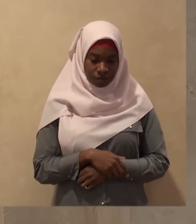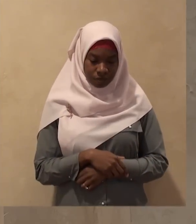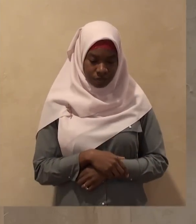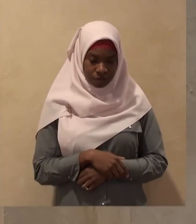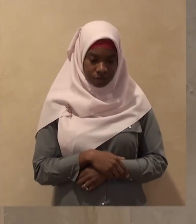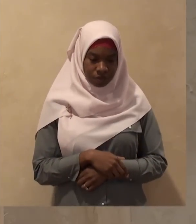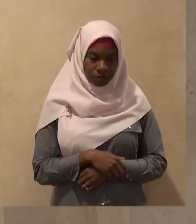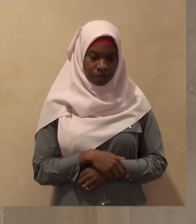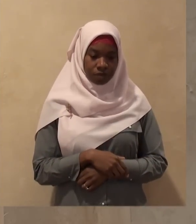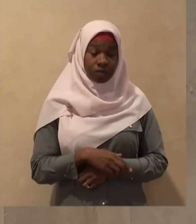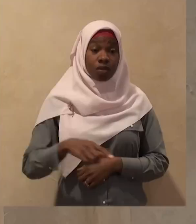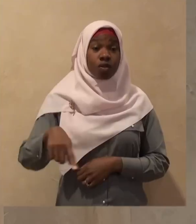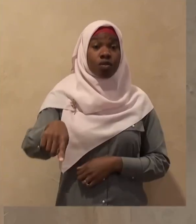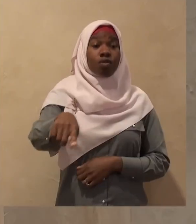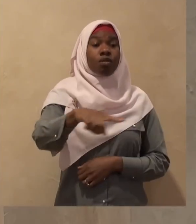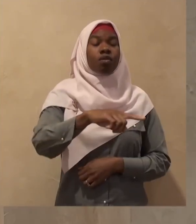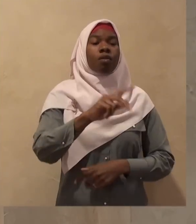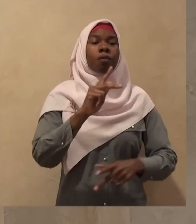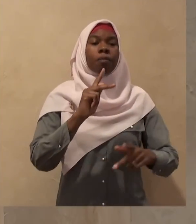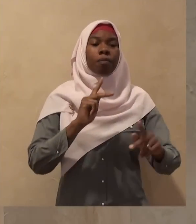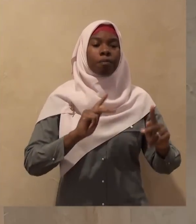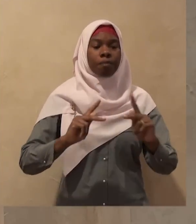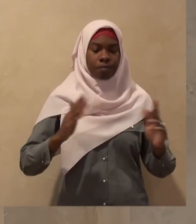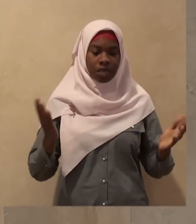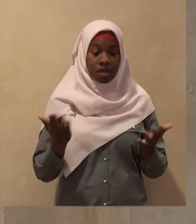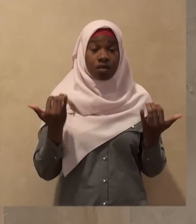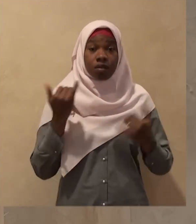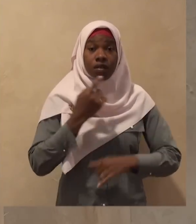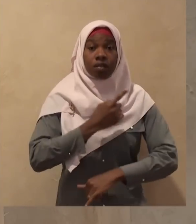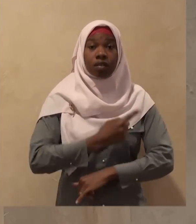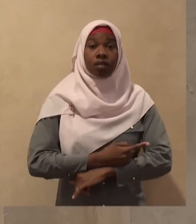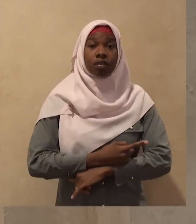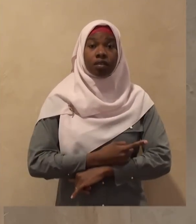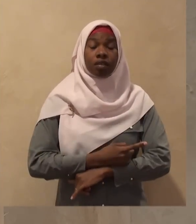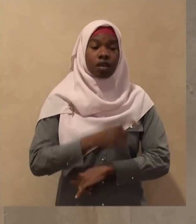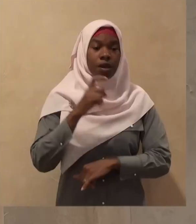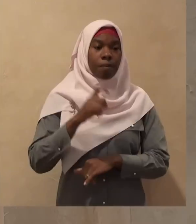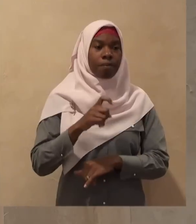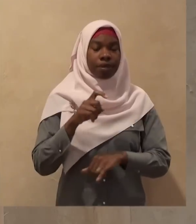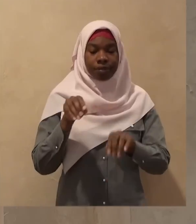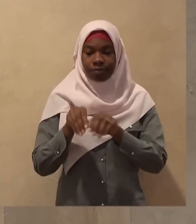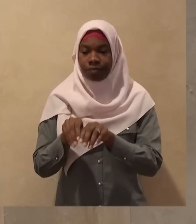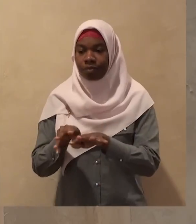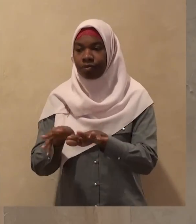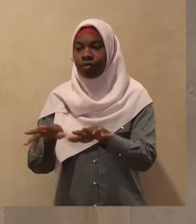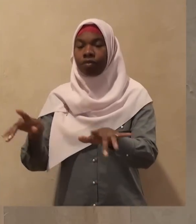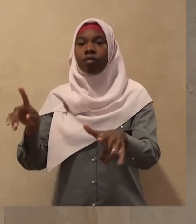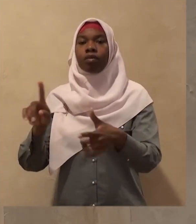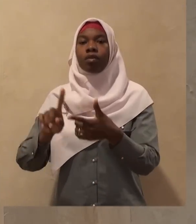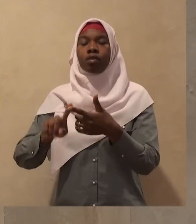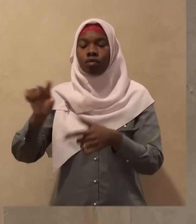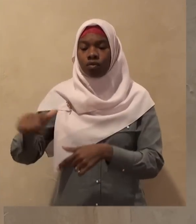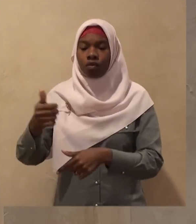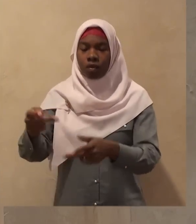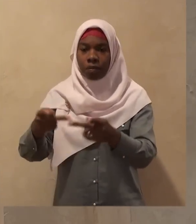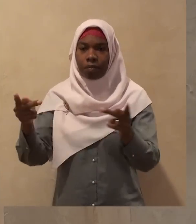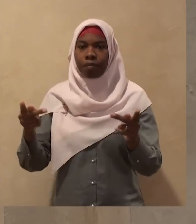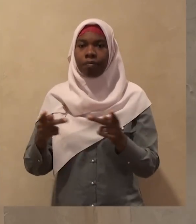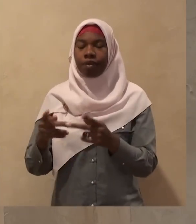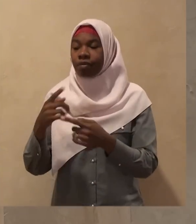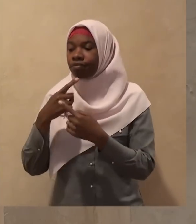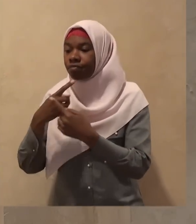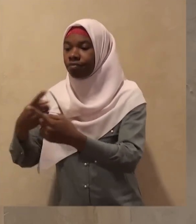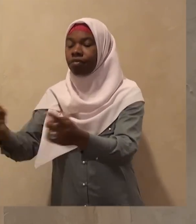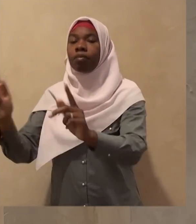who are present here will convey the message to those who are not present here respected